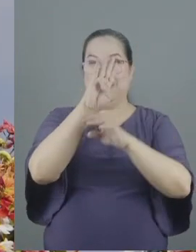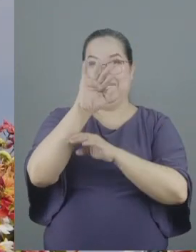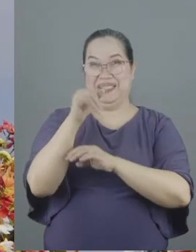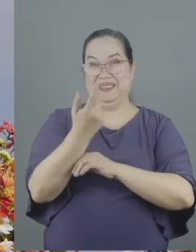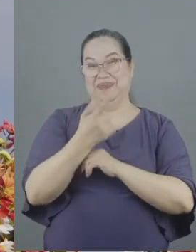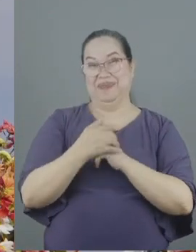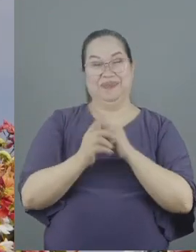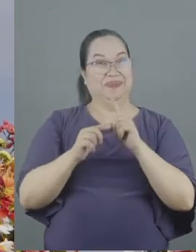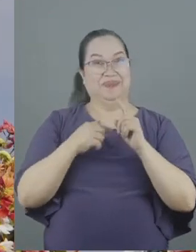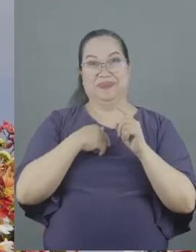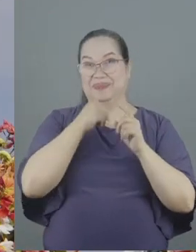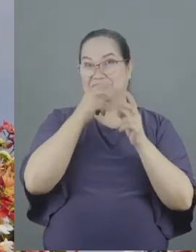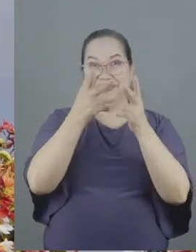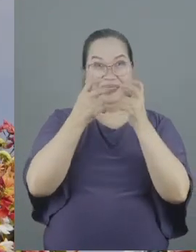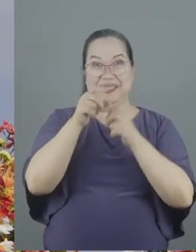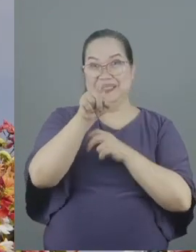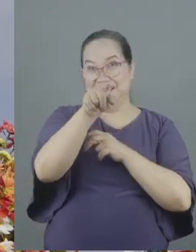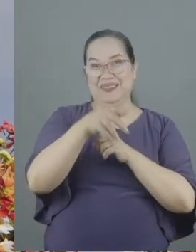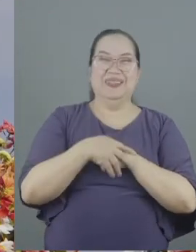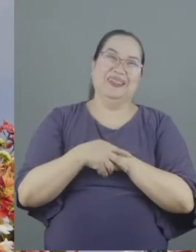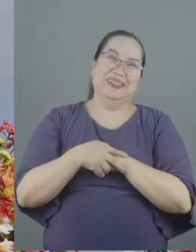but I will not listen to you